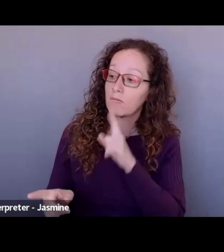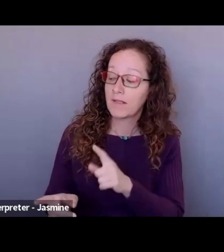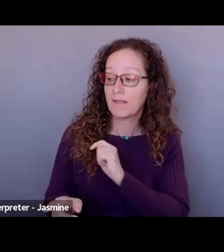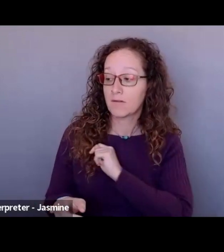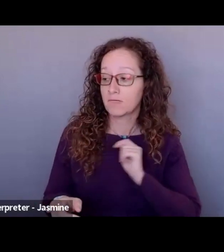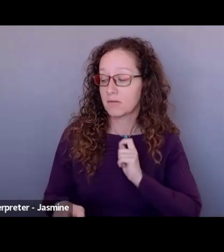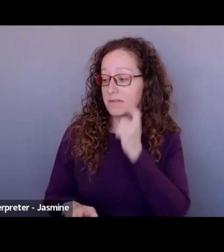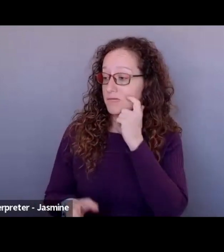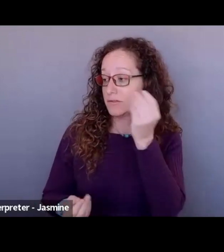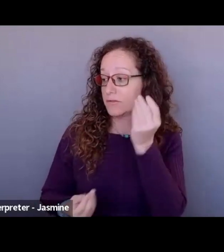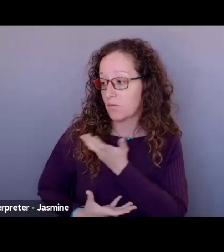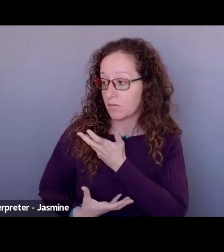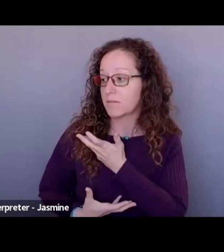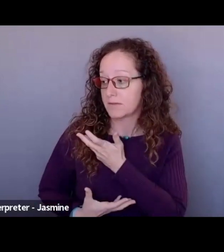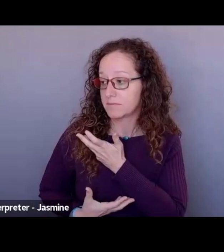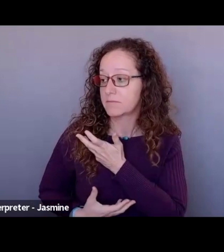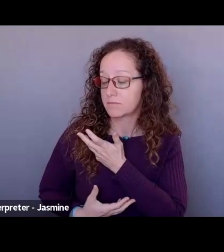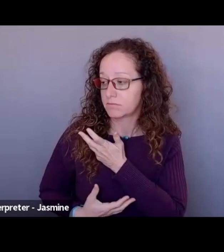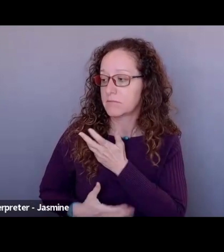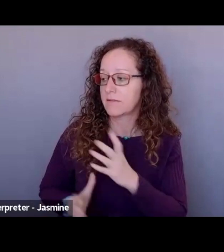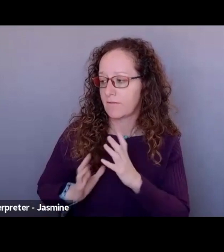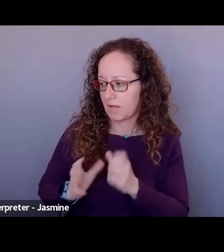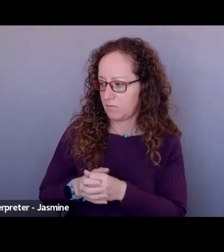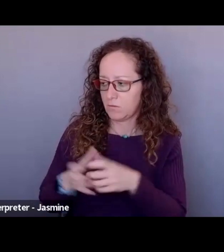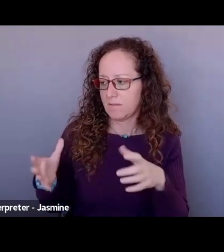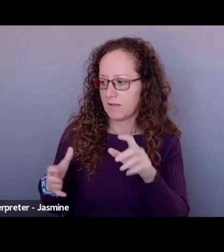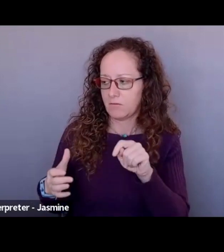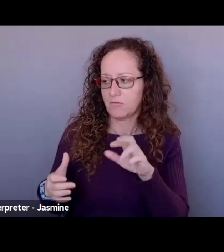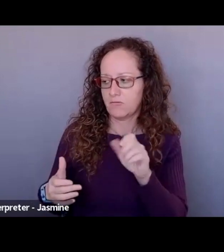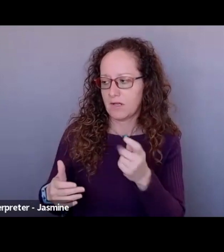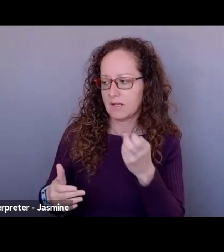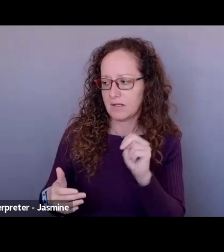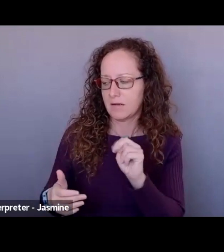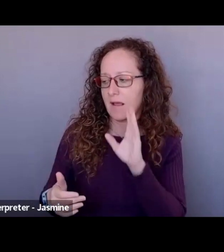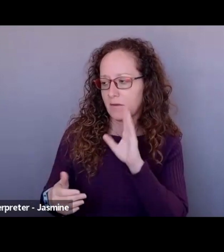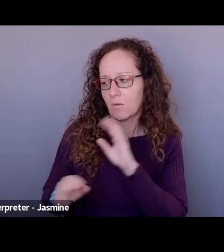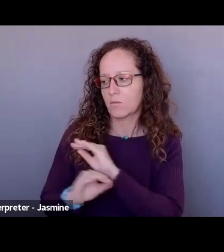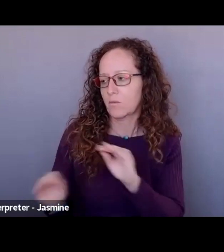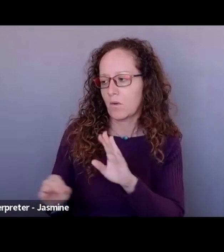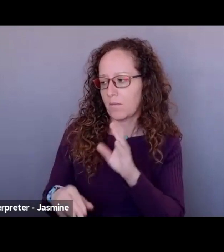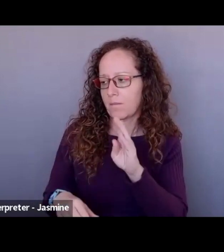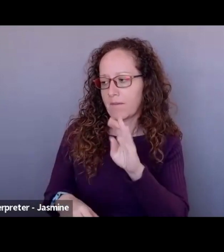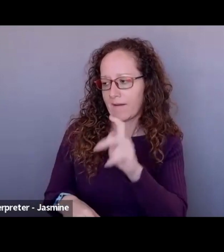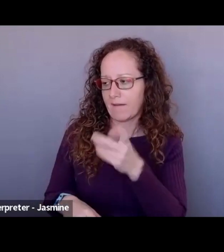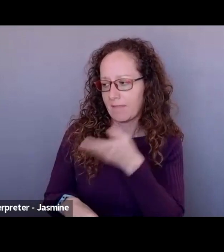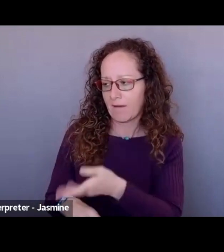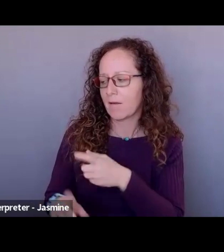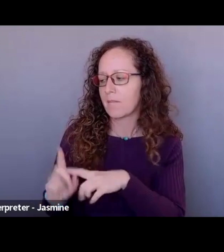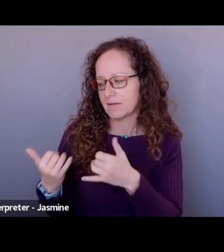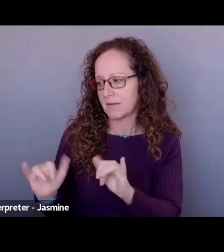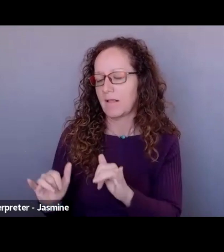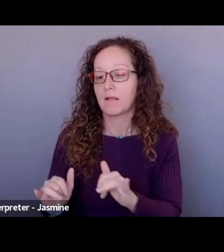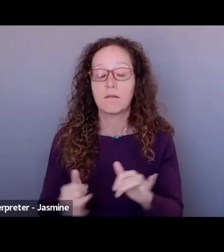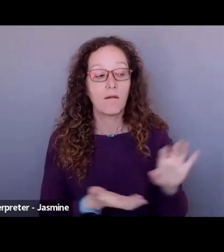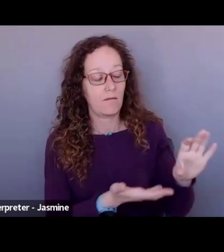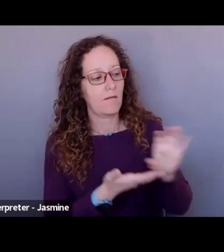to her, you can expand into Trenton, even though we don't, we no longer have banks there. And we ended up getting a two